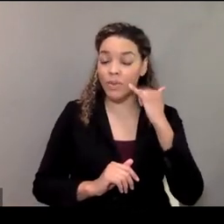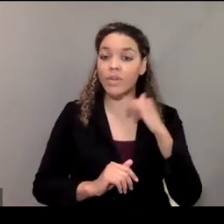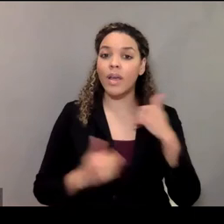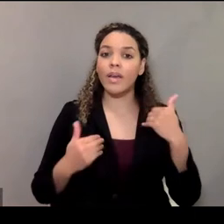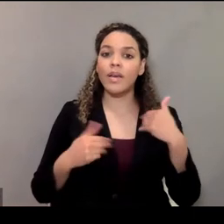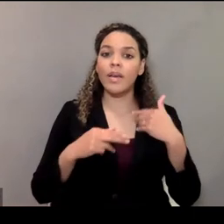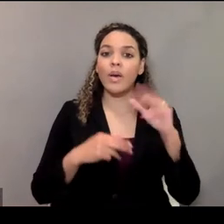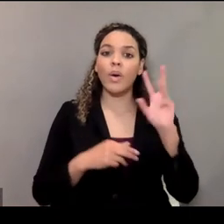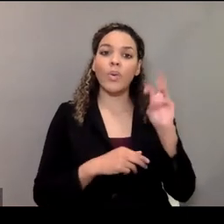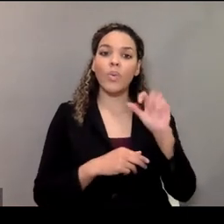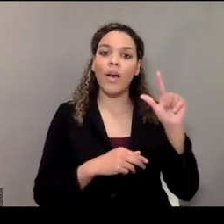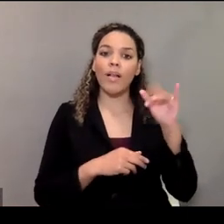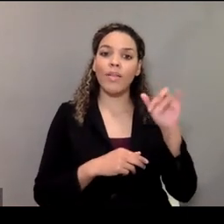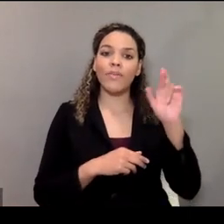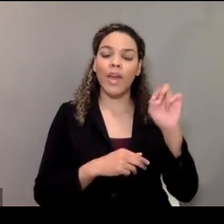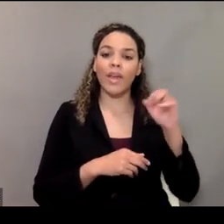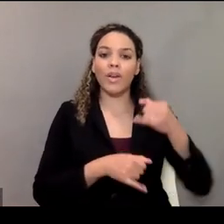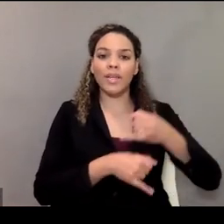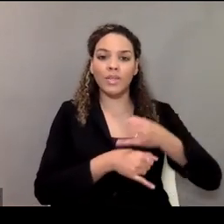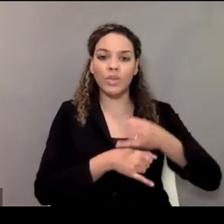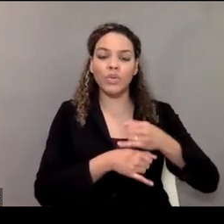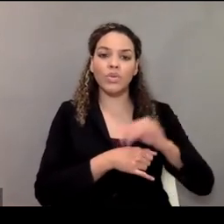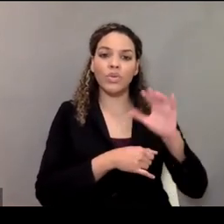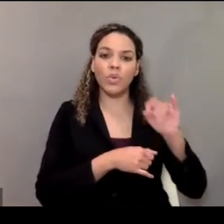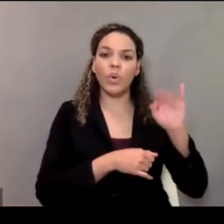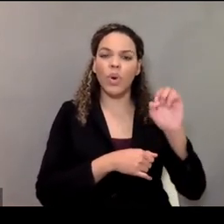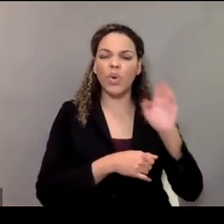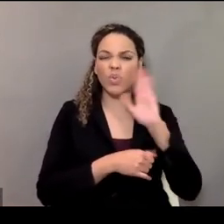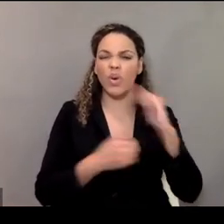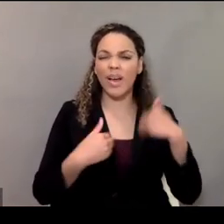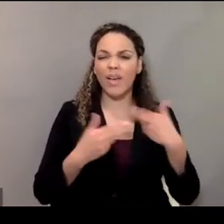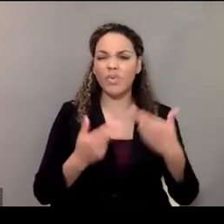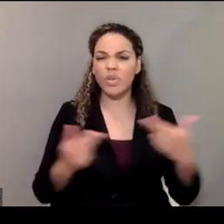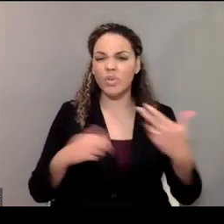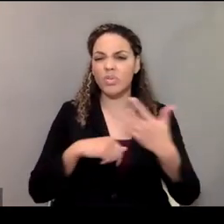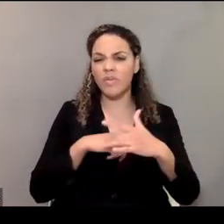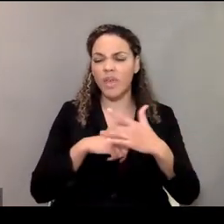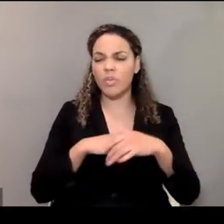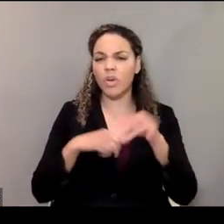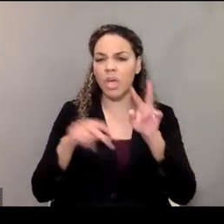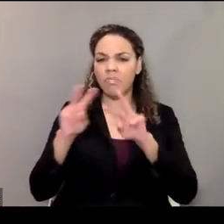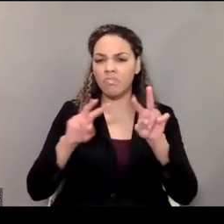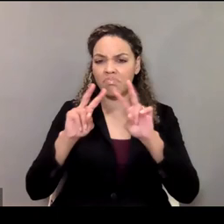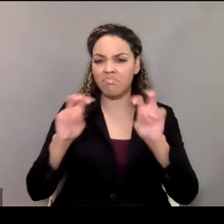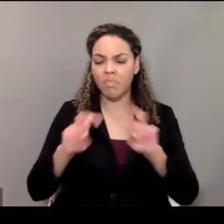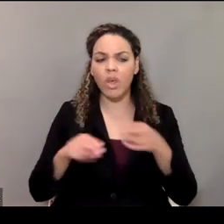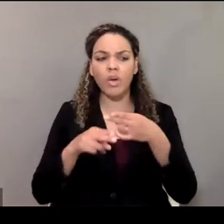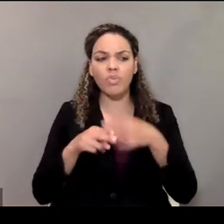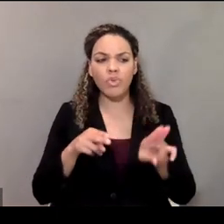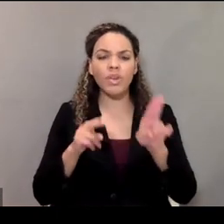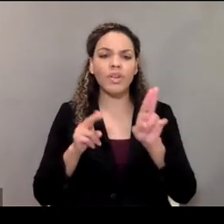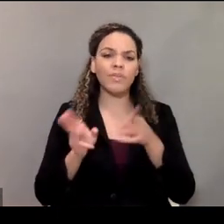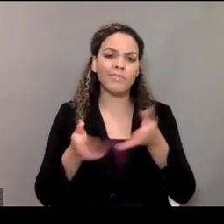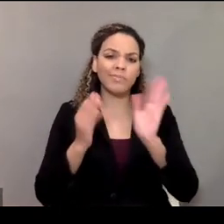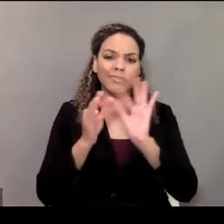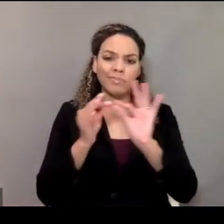there's the welfare institutions code, you will have these resources to look through. But just briefly